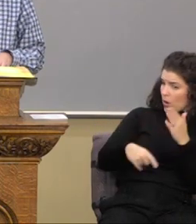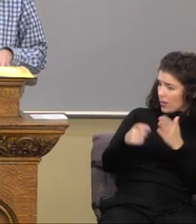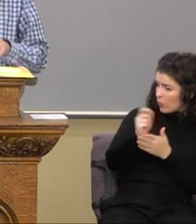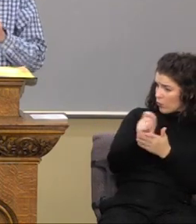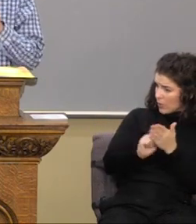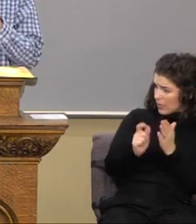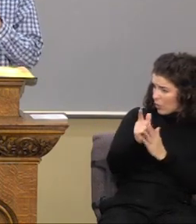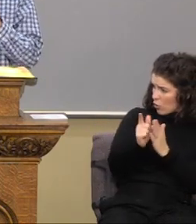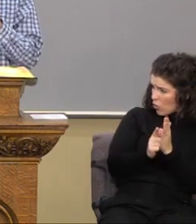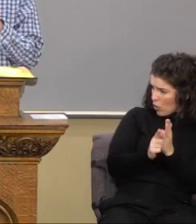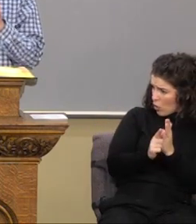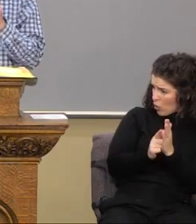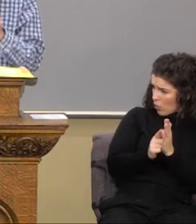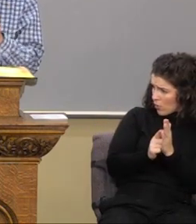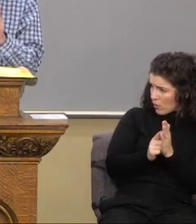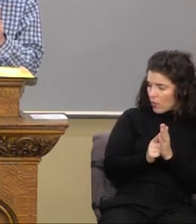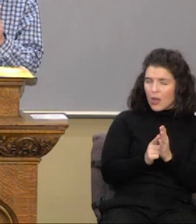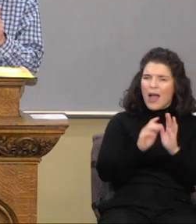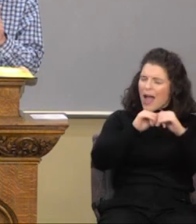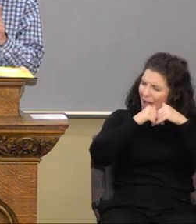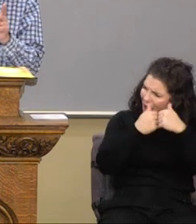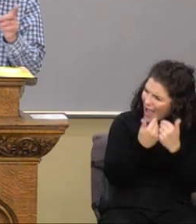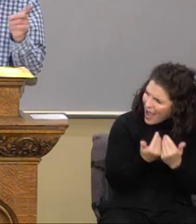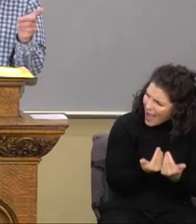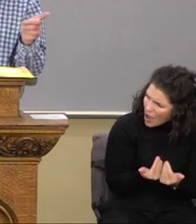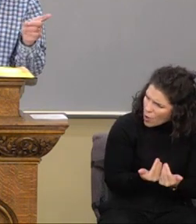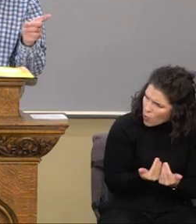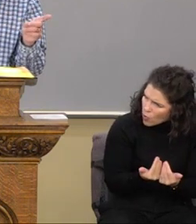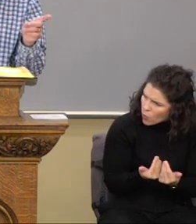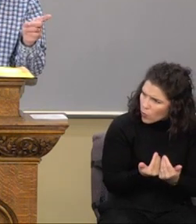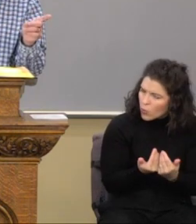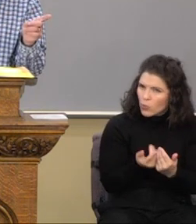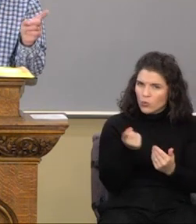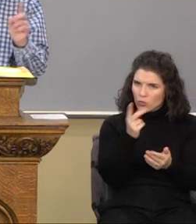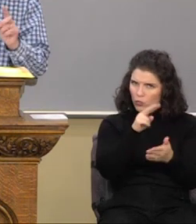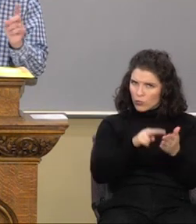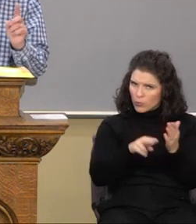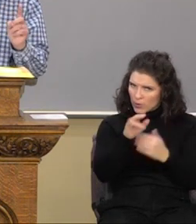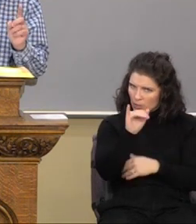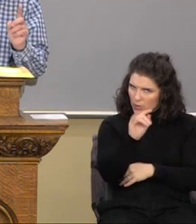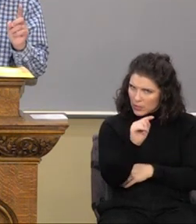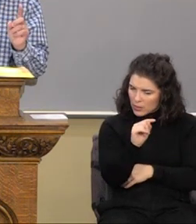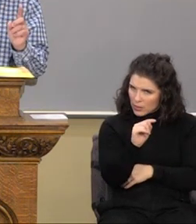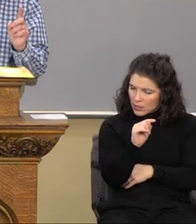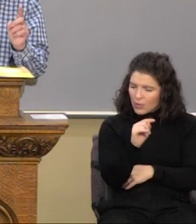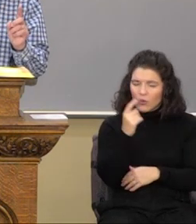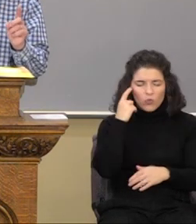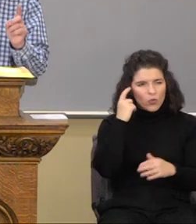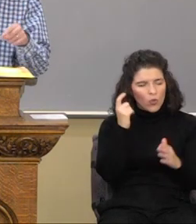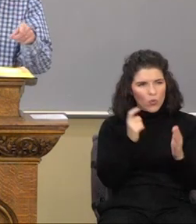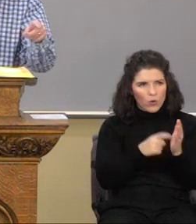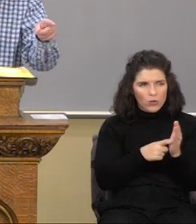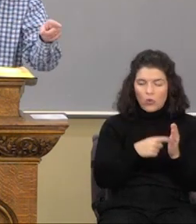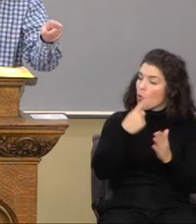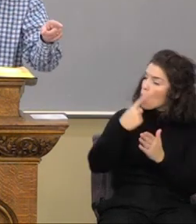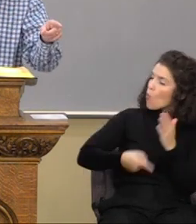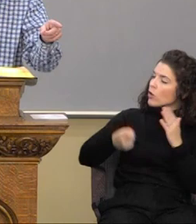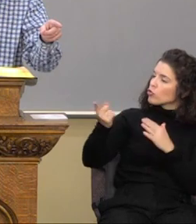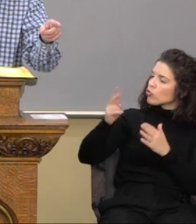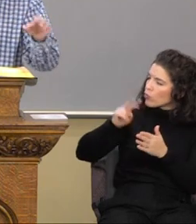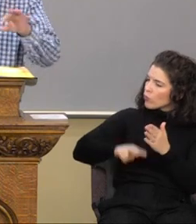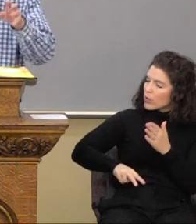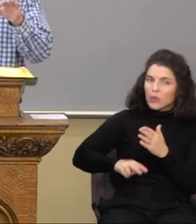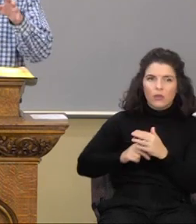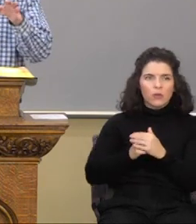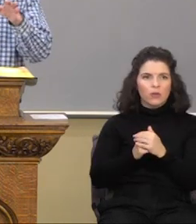Now, by the way, how do you read it? Notice the Lord didn't say, what do you read?